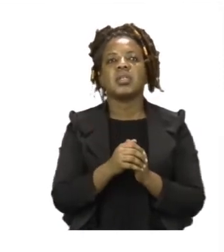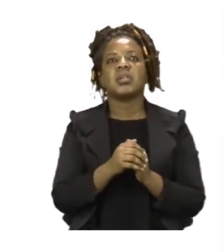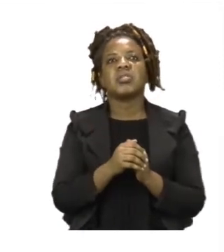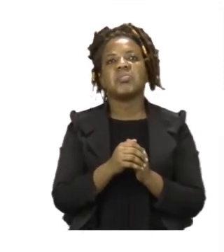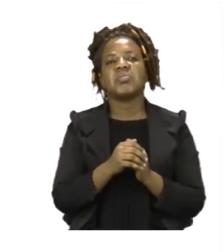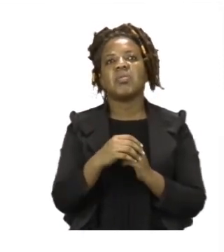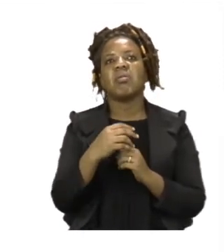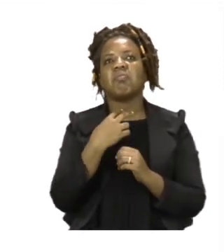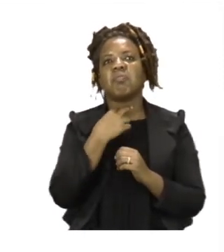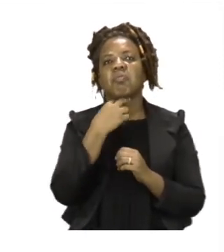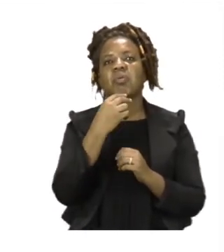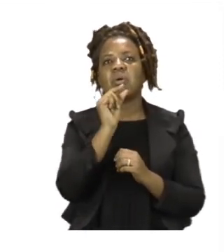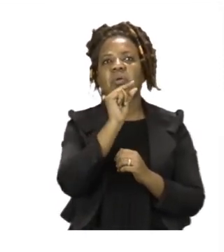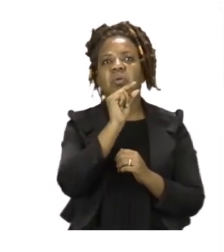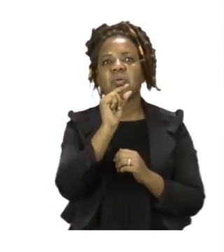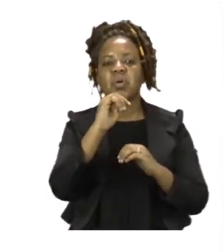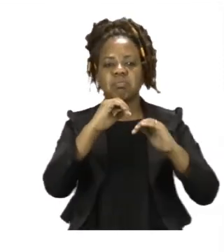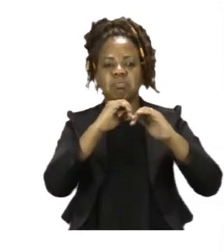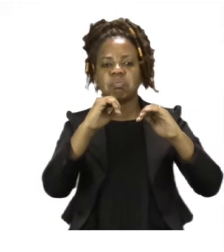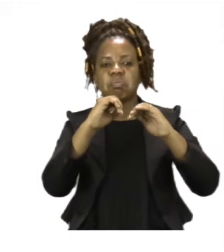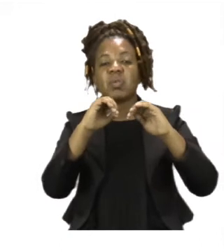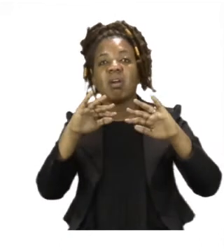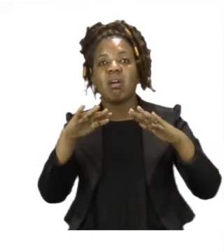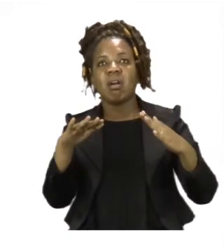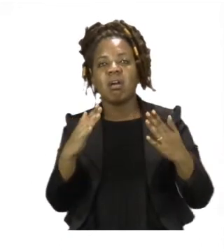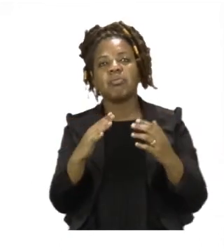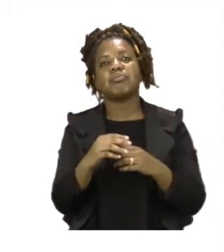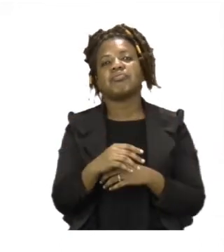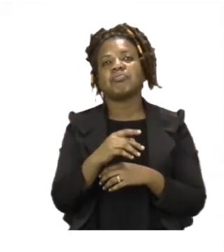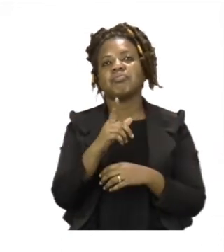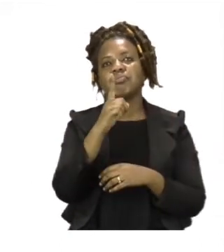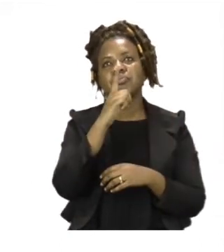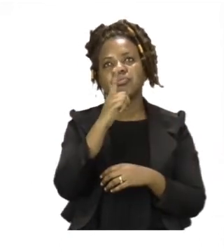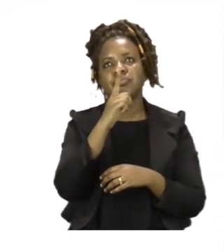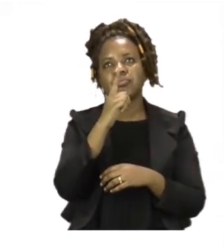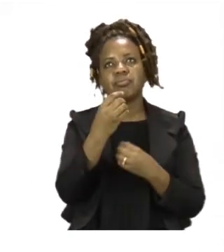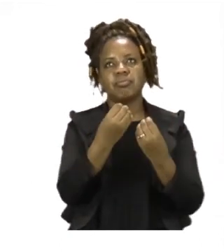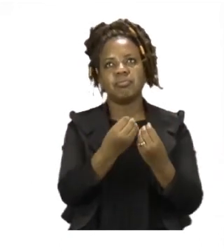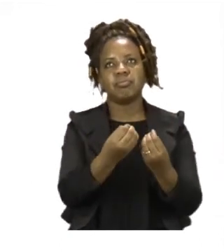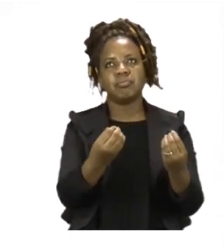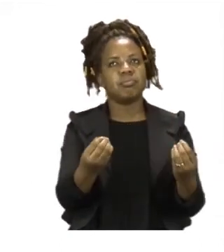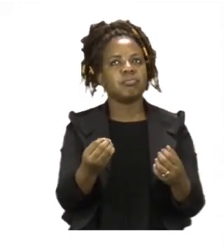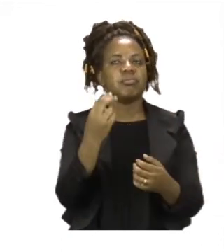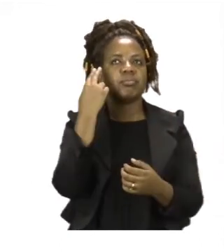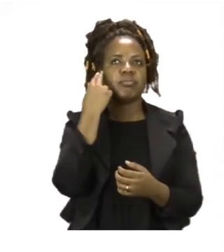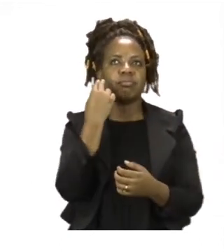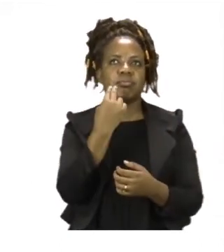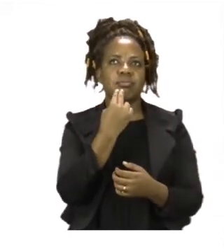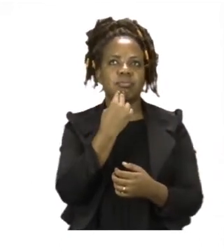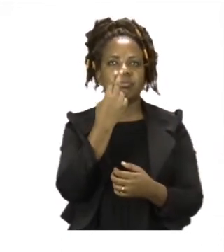syllables. Syllables. Now, syllables are the sounds